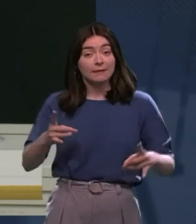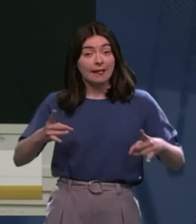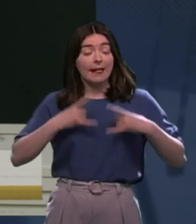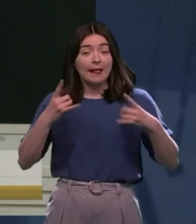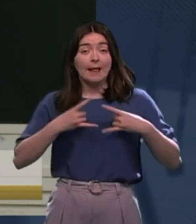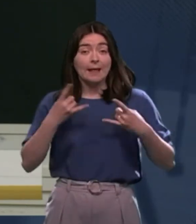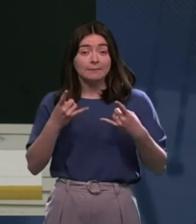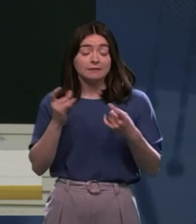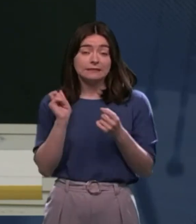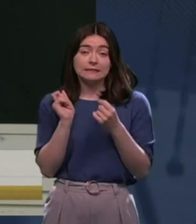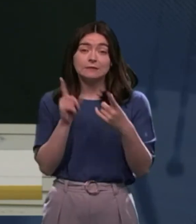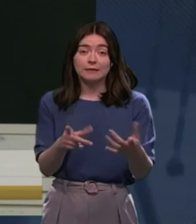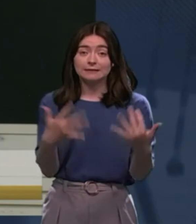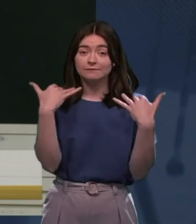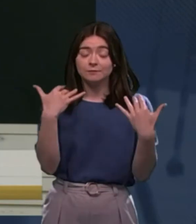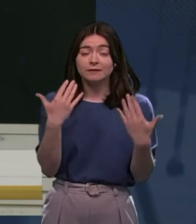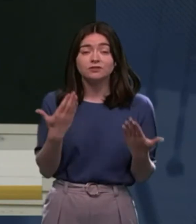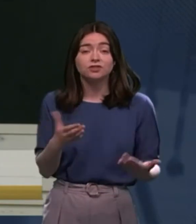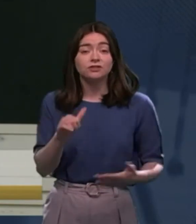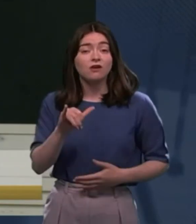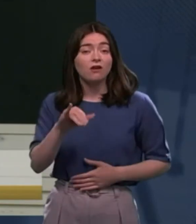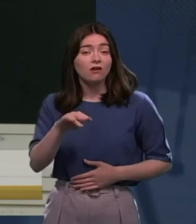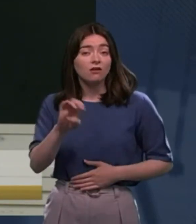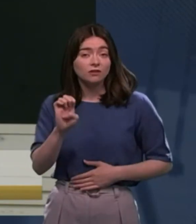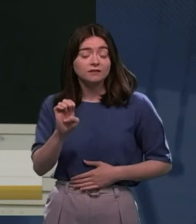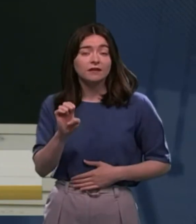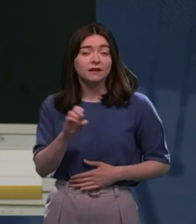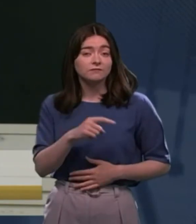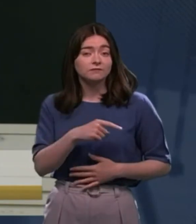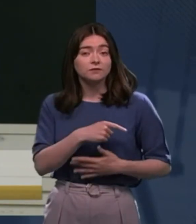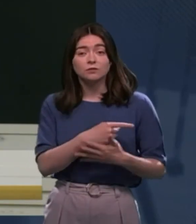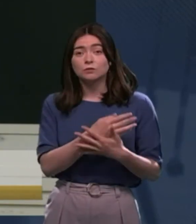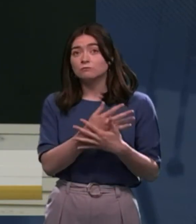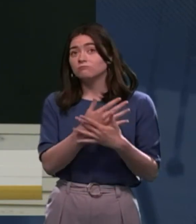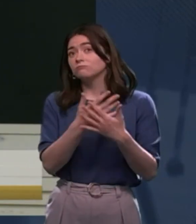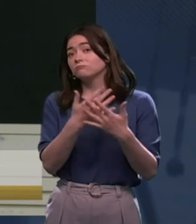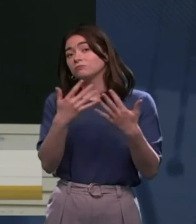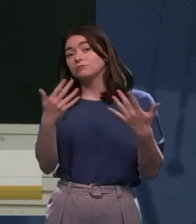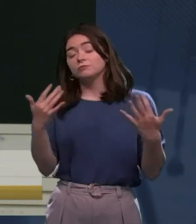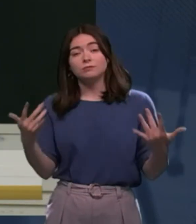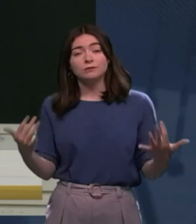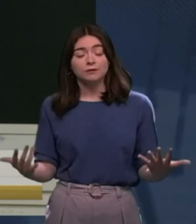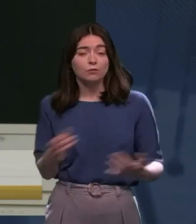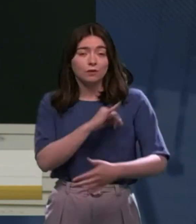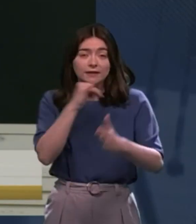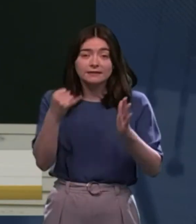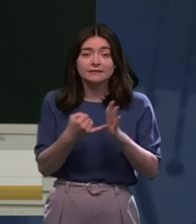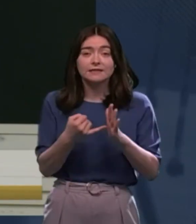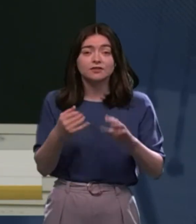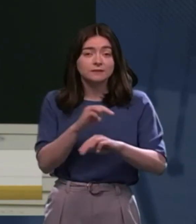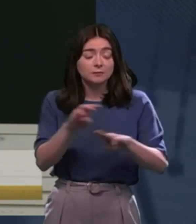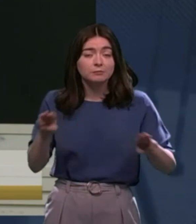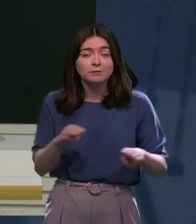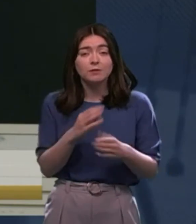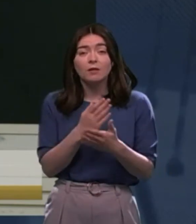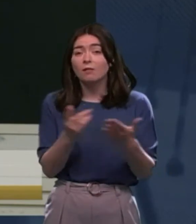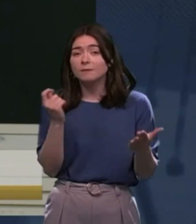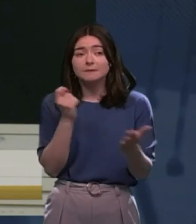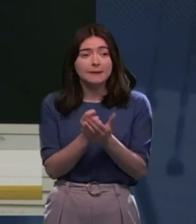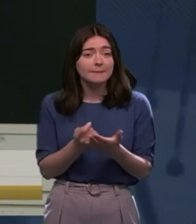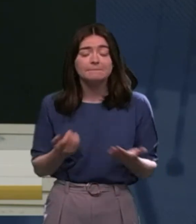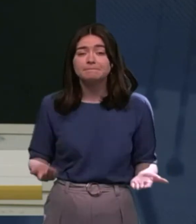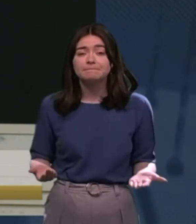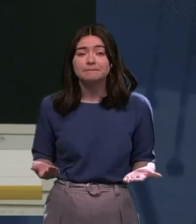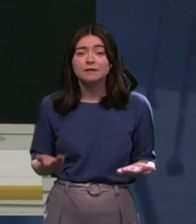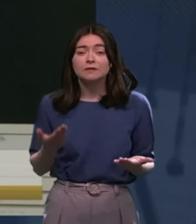facts of the matter, Anya has hundreds and hundreds and hundreds of organisations and people non-stop. So the